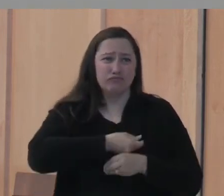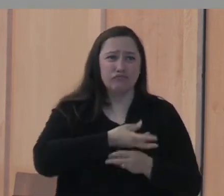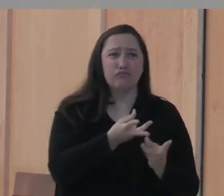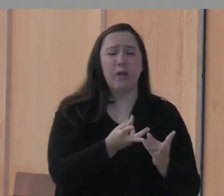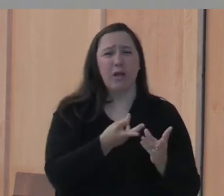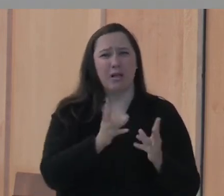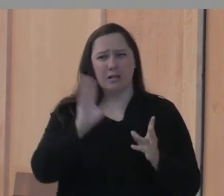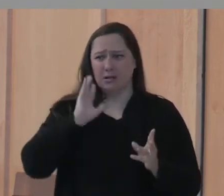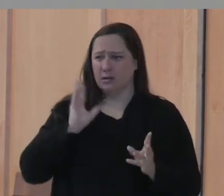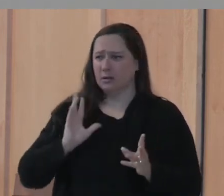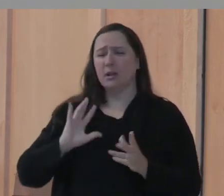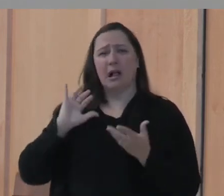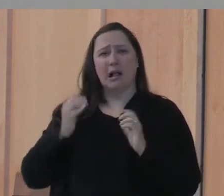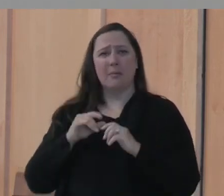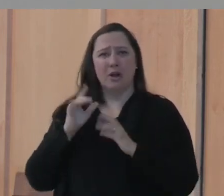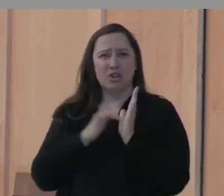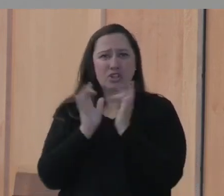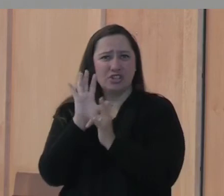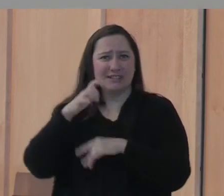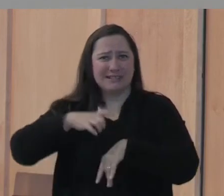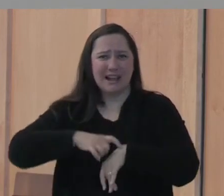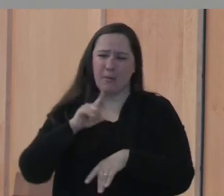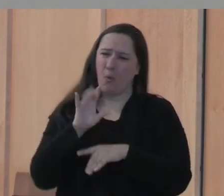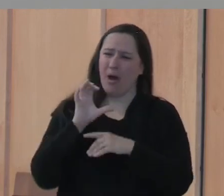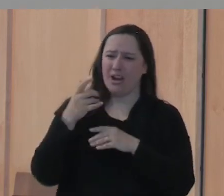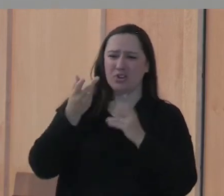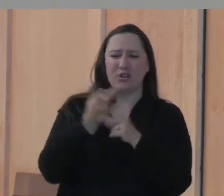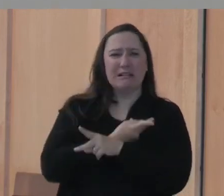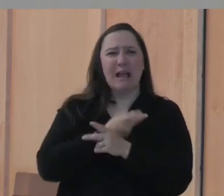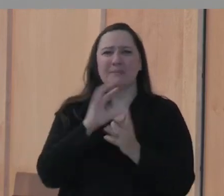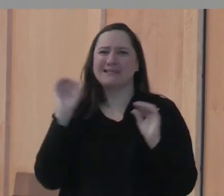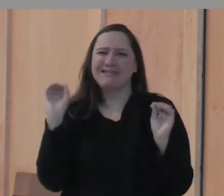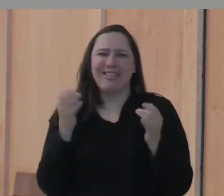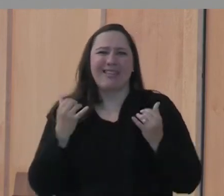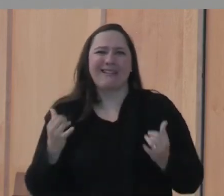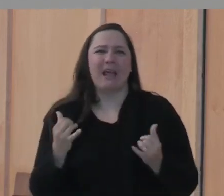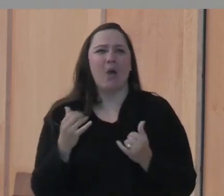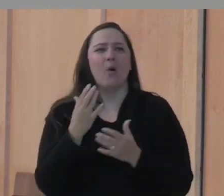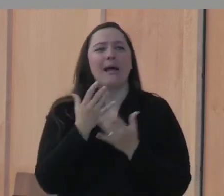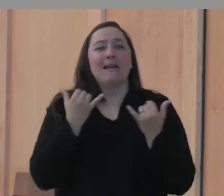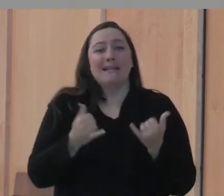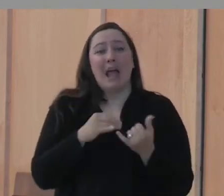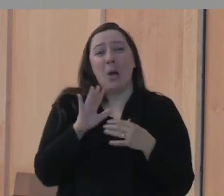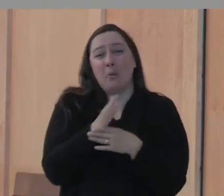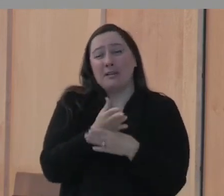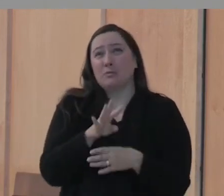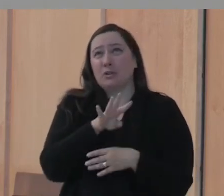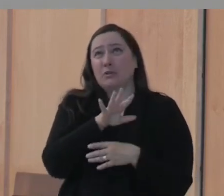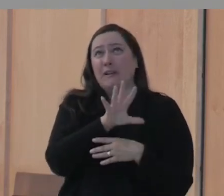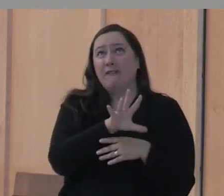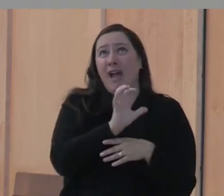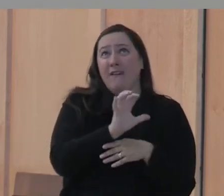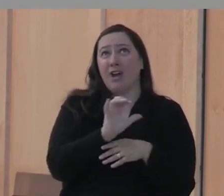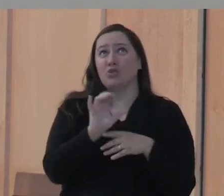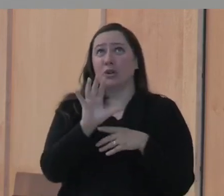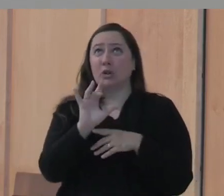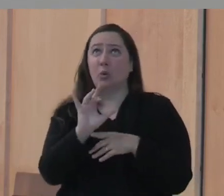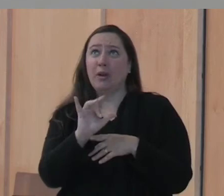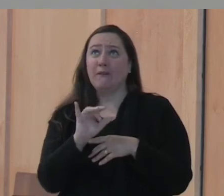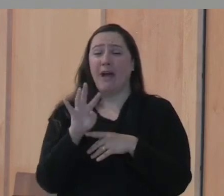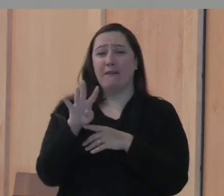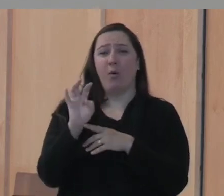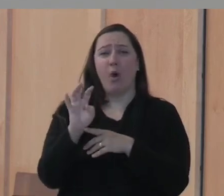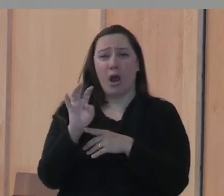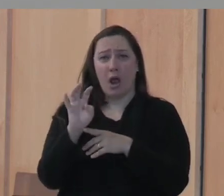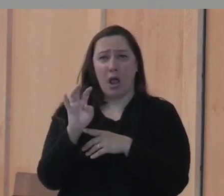Jesus' time. 100 times is nothing now. It's now somewhere between 400, no, 520 and 540